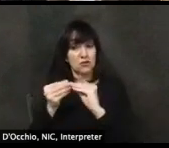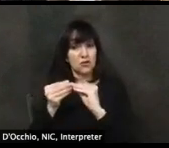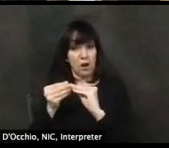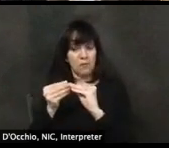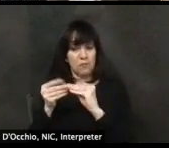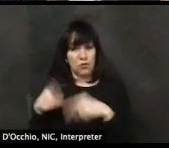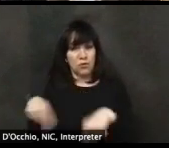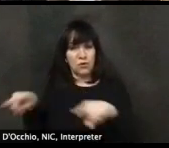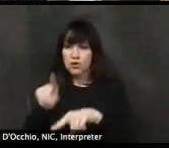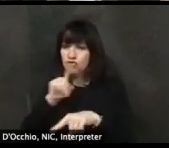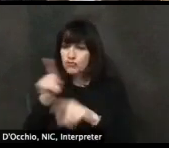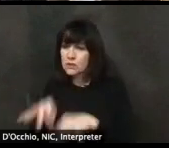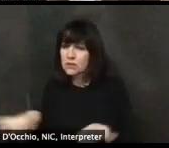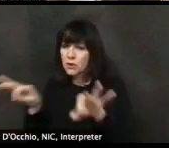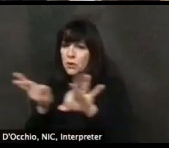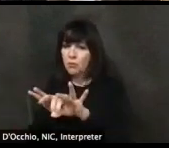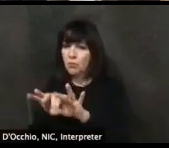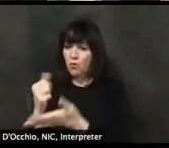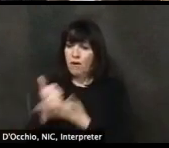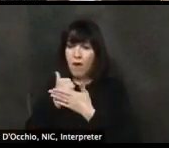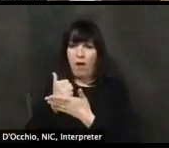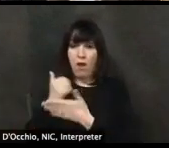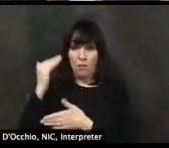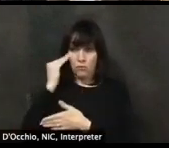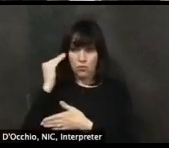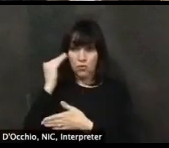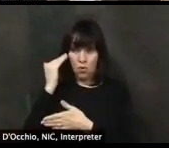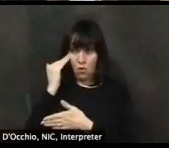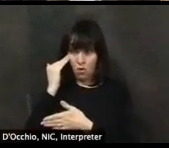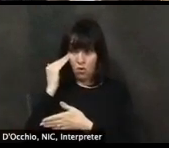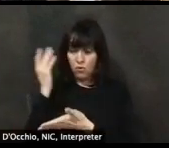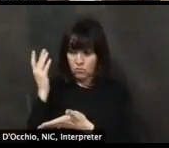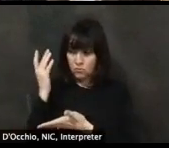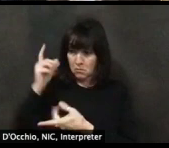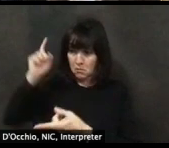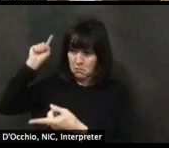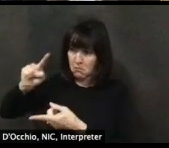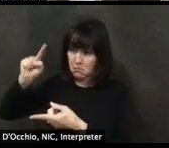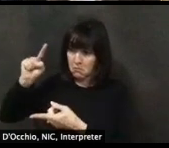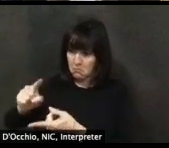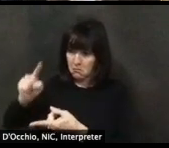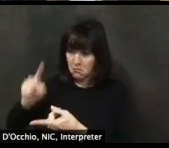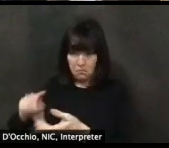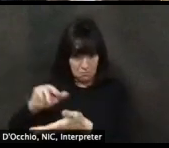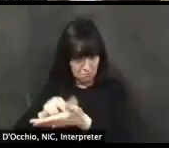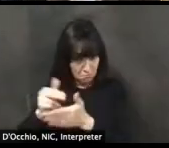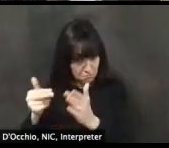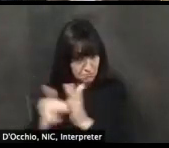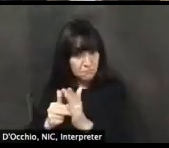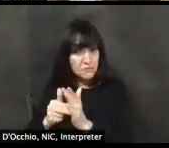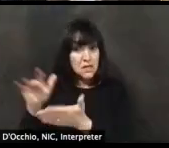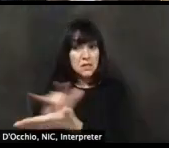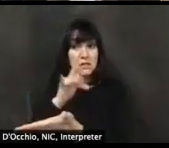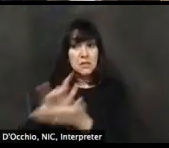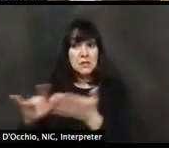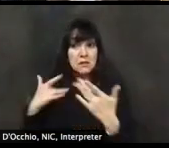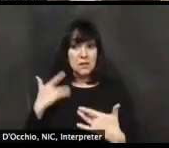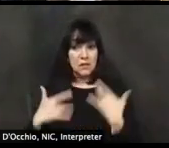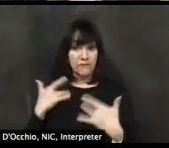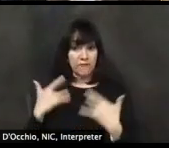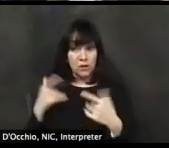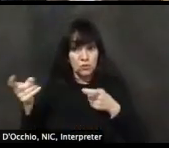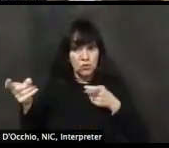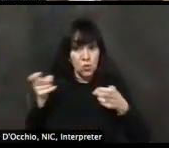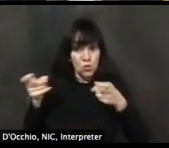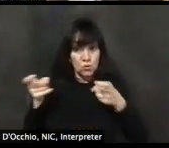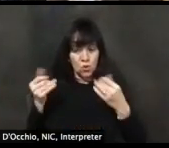um, to help us know if we've contained and kept the, the infection contained. Um, we were very concerned about this